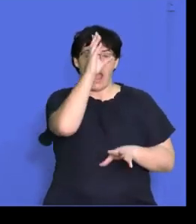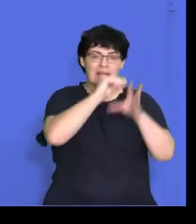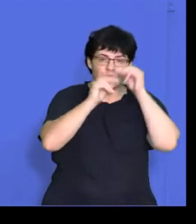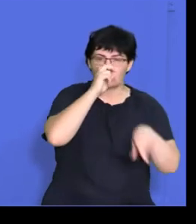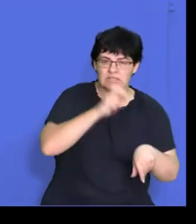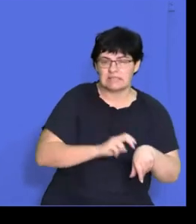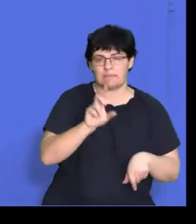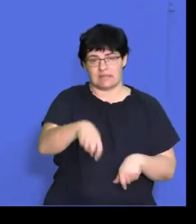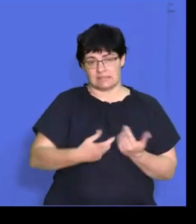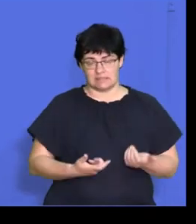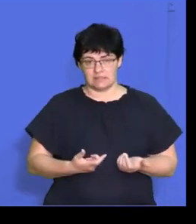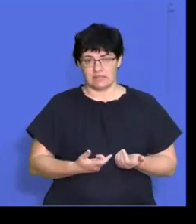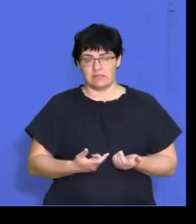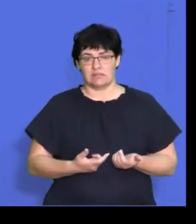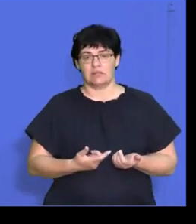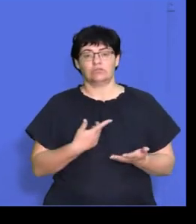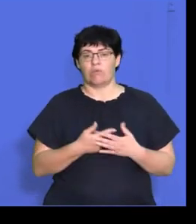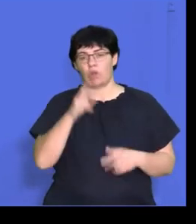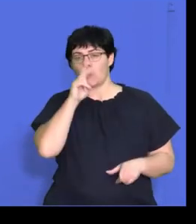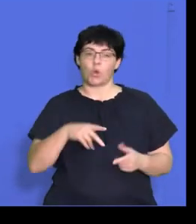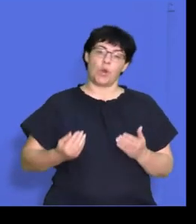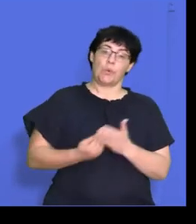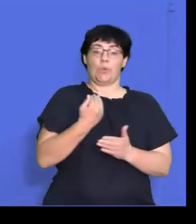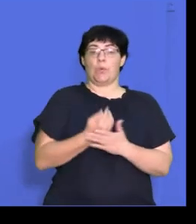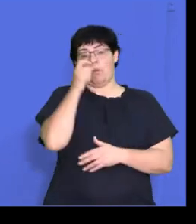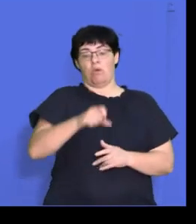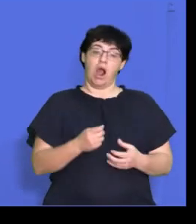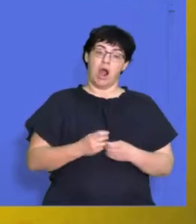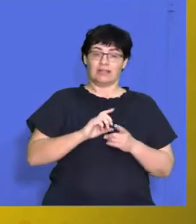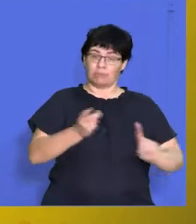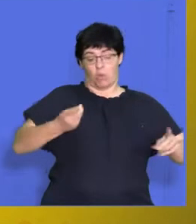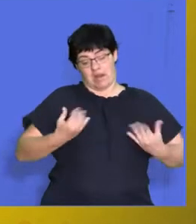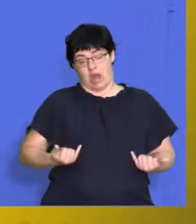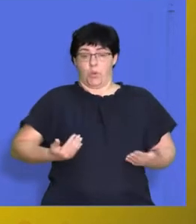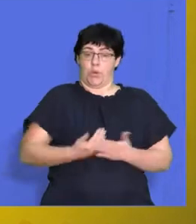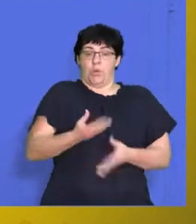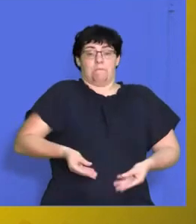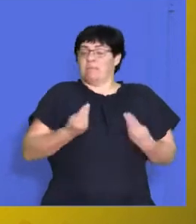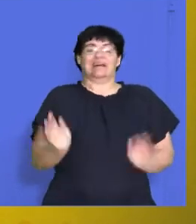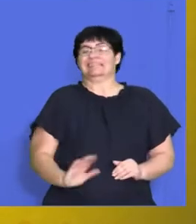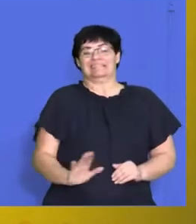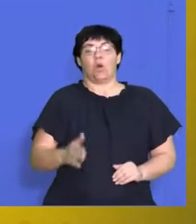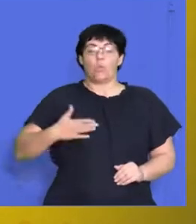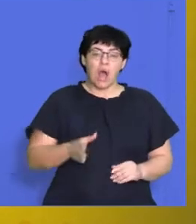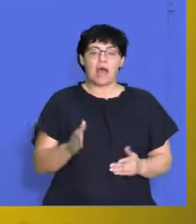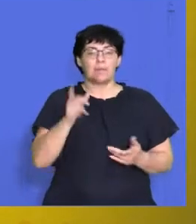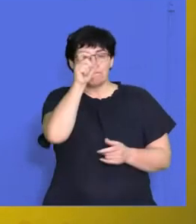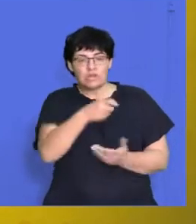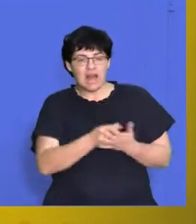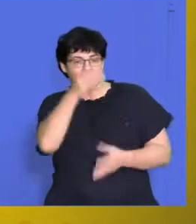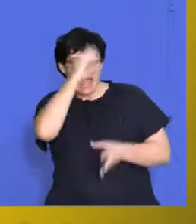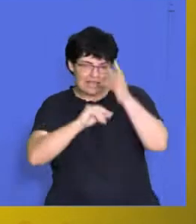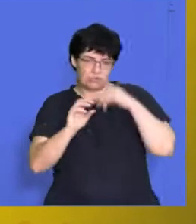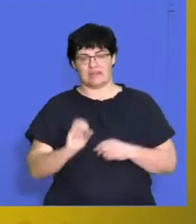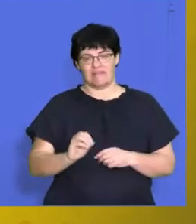need. So they're obviously not looking for someone who's just finished their tertiary education. They're looking for